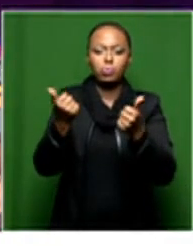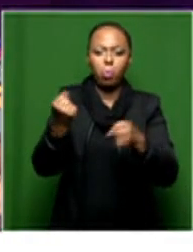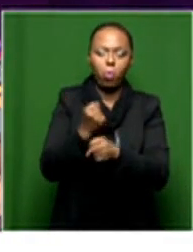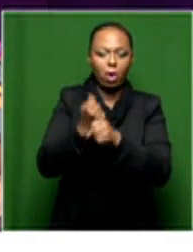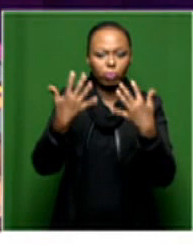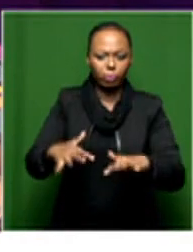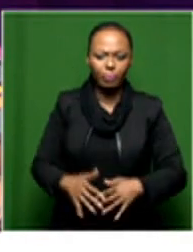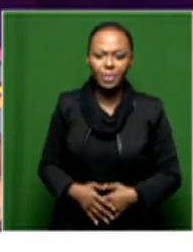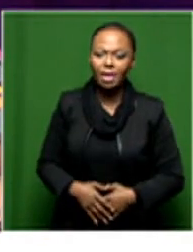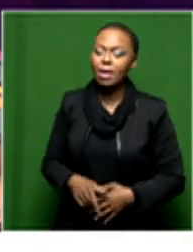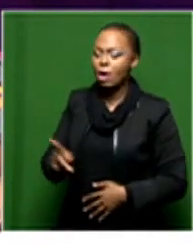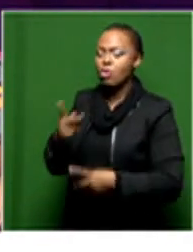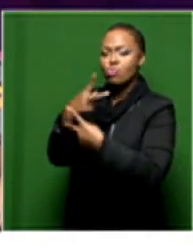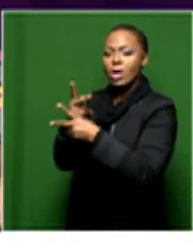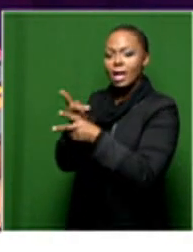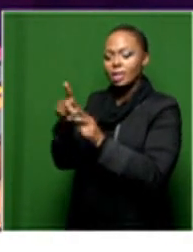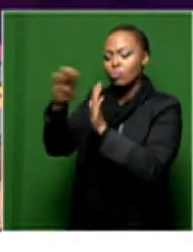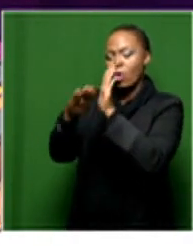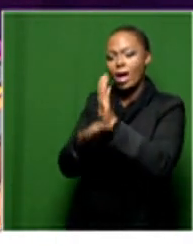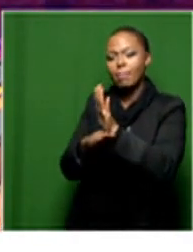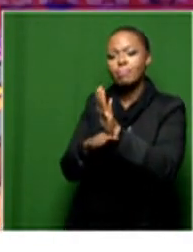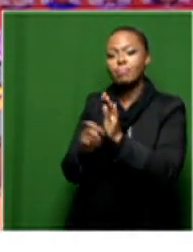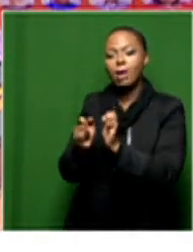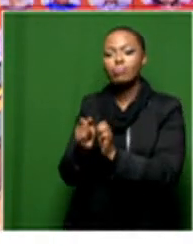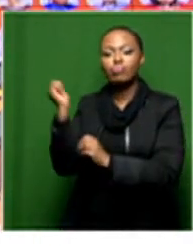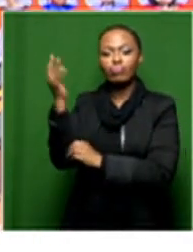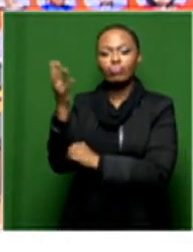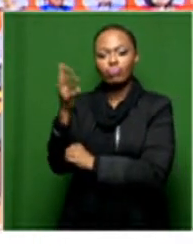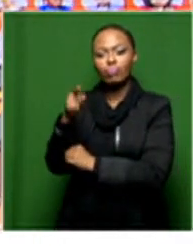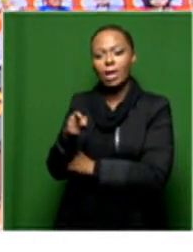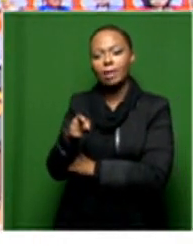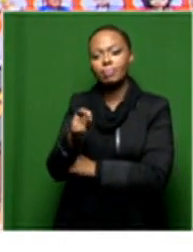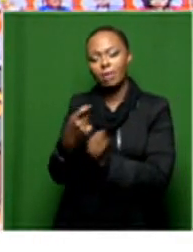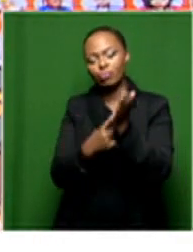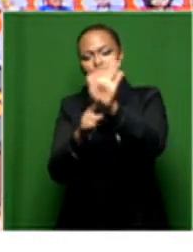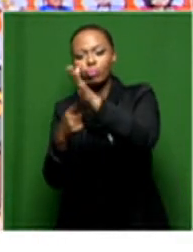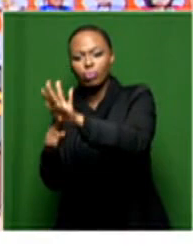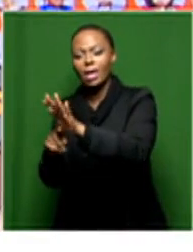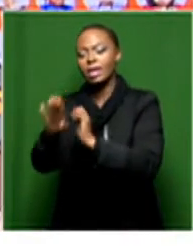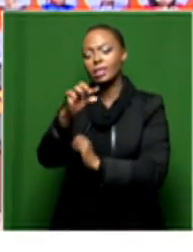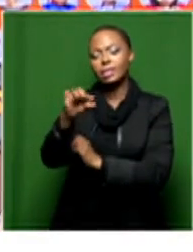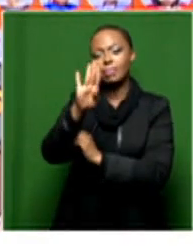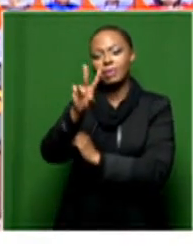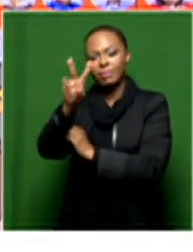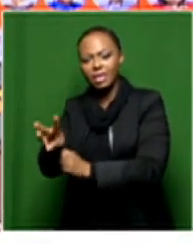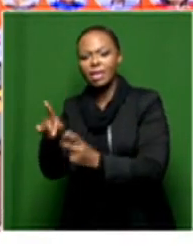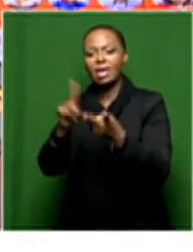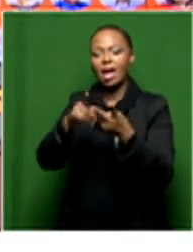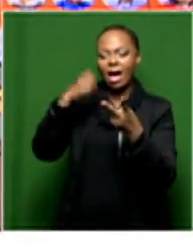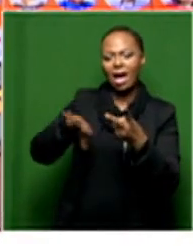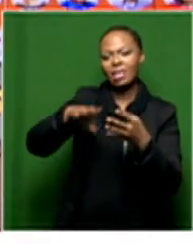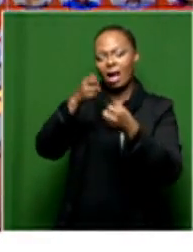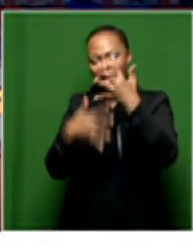this production is part of a program presenting productions that will put the spotlight on gender-based violence, and as well as femicide and other ills